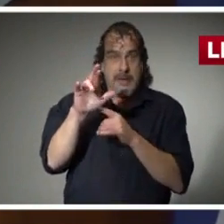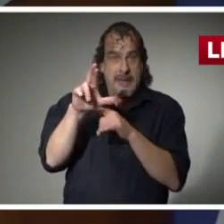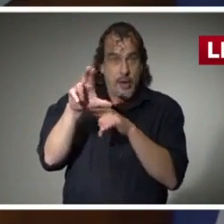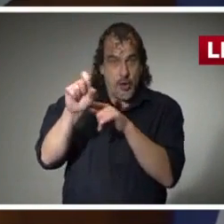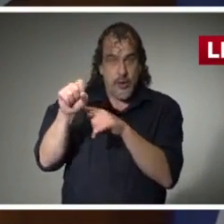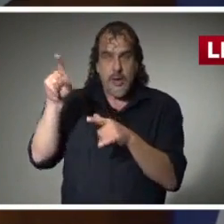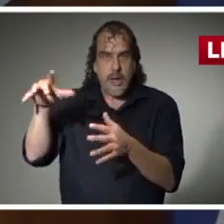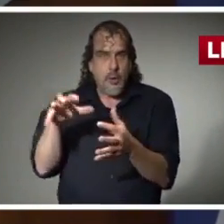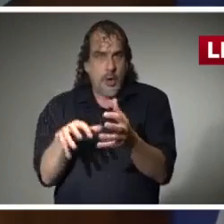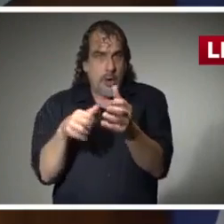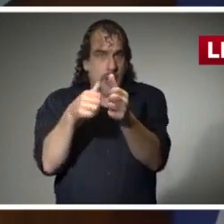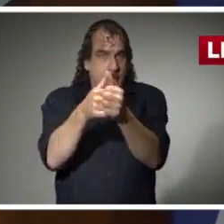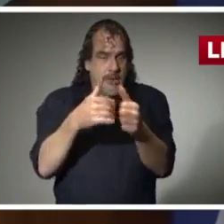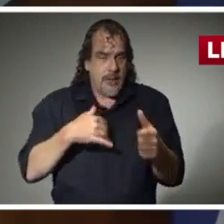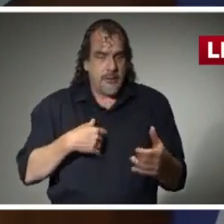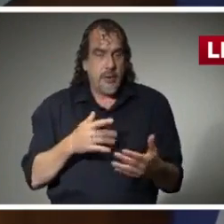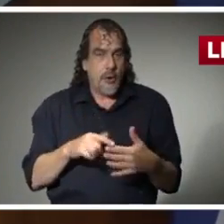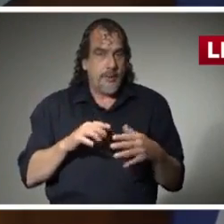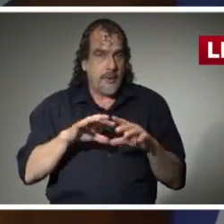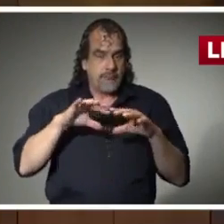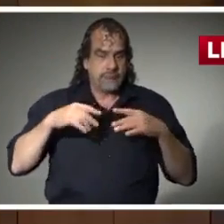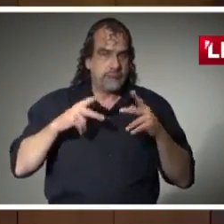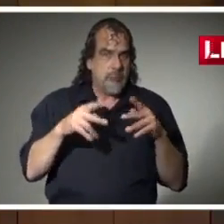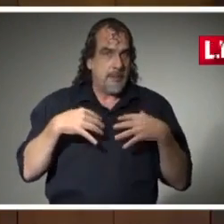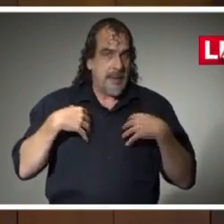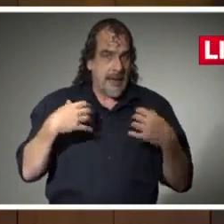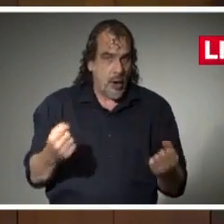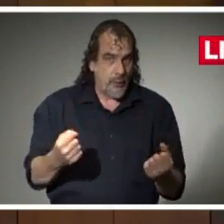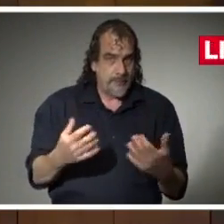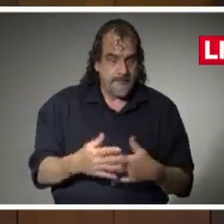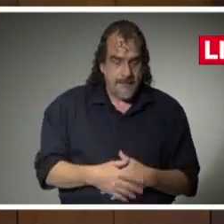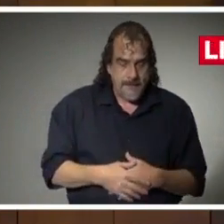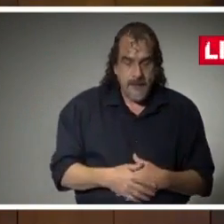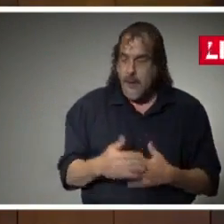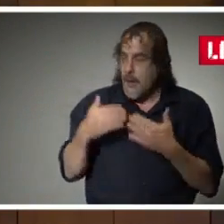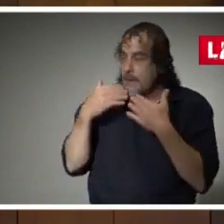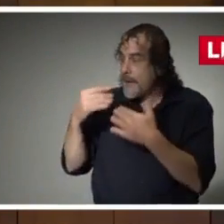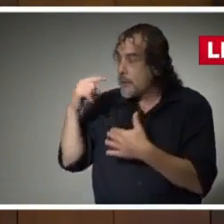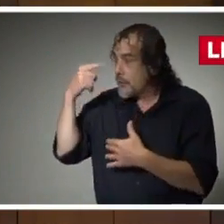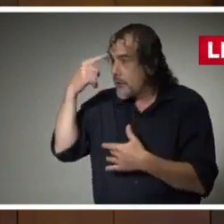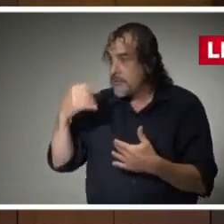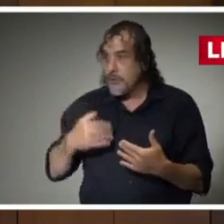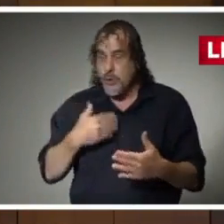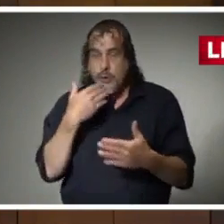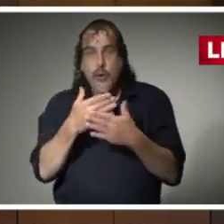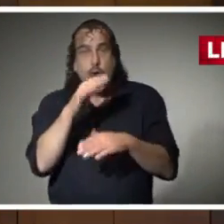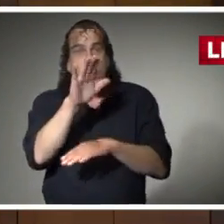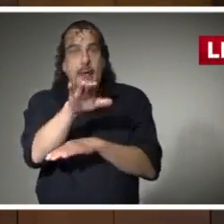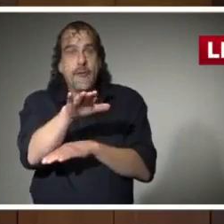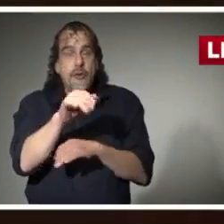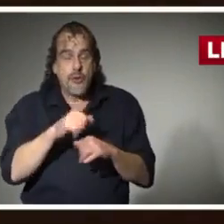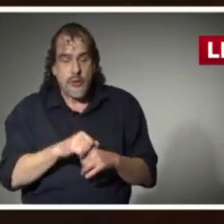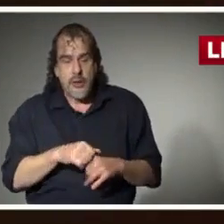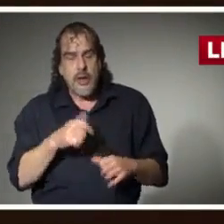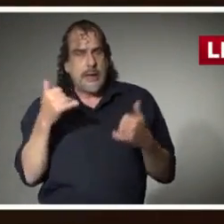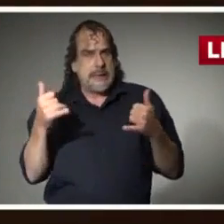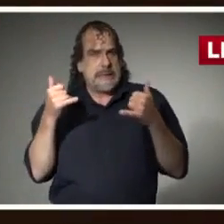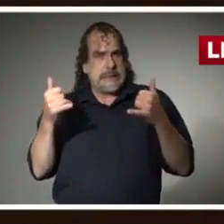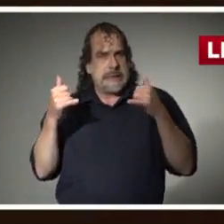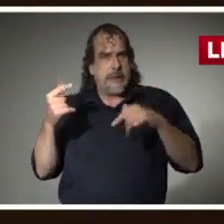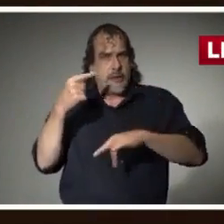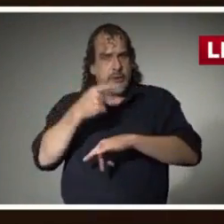an update on our public health crisis. Dr. Byers. Thank you, Governor. Good afternoon, everybody. So today